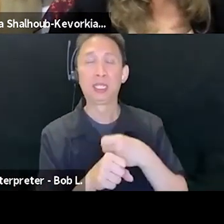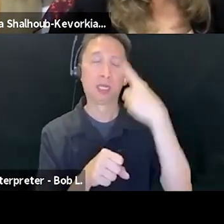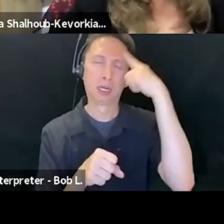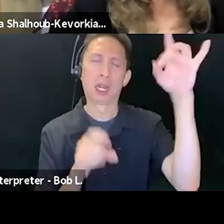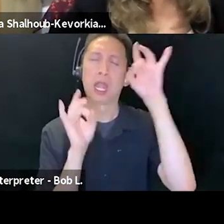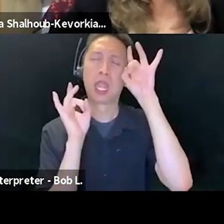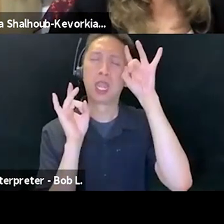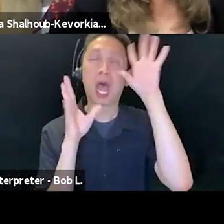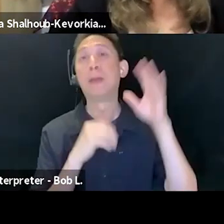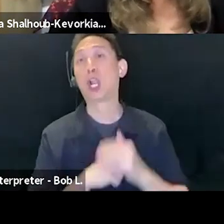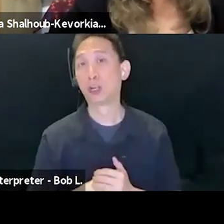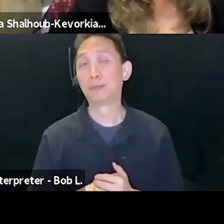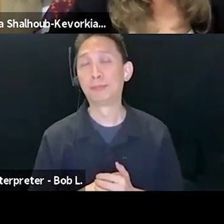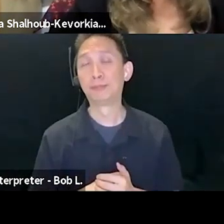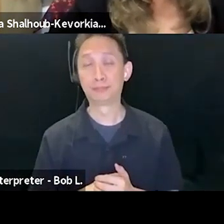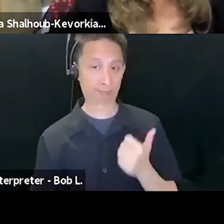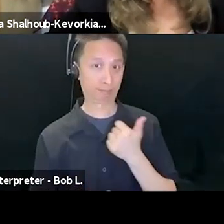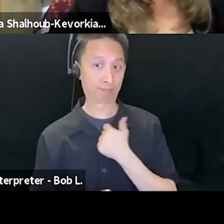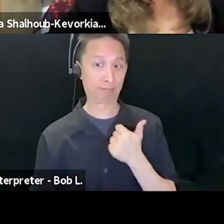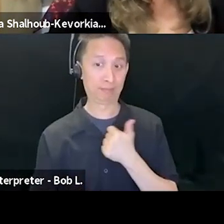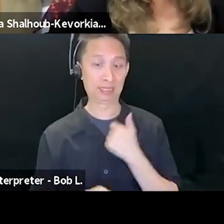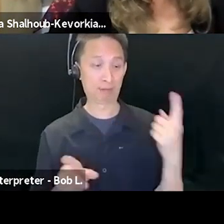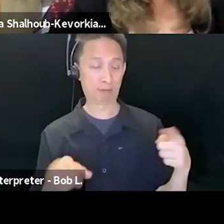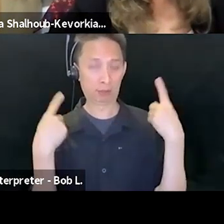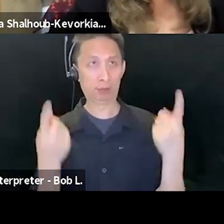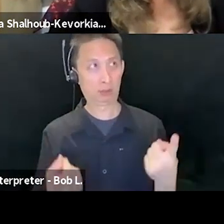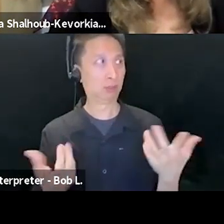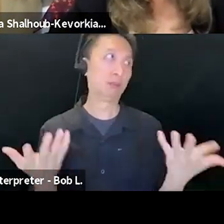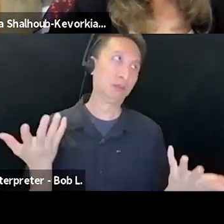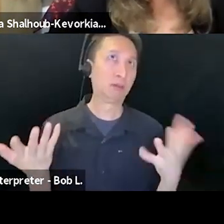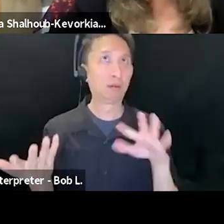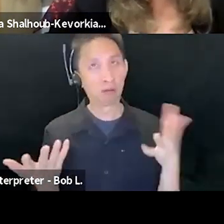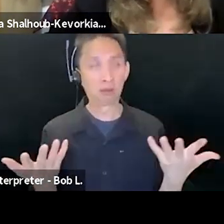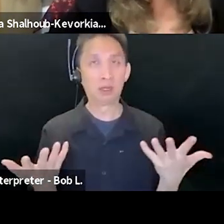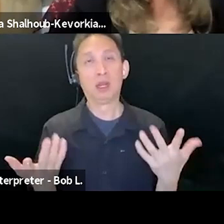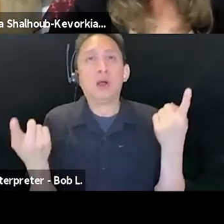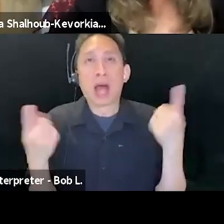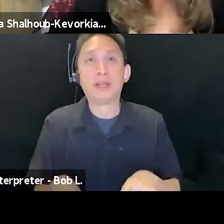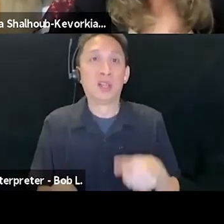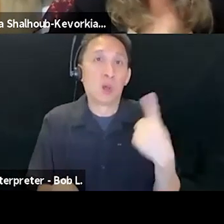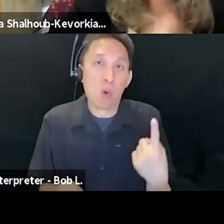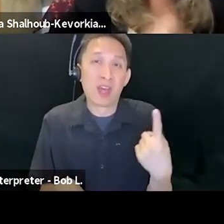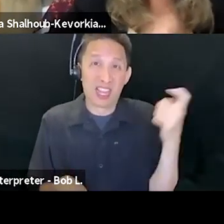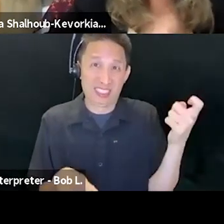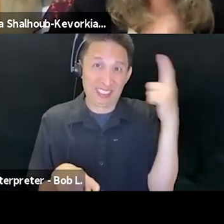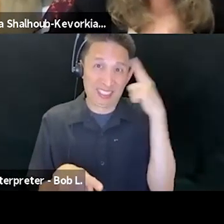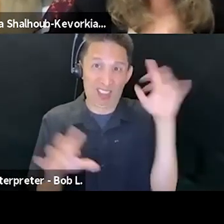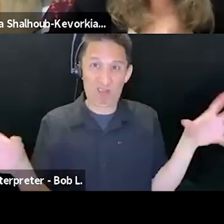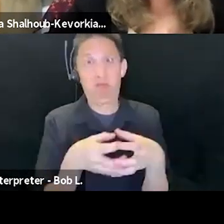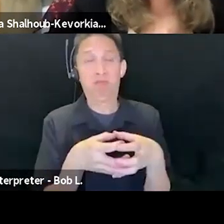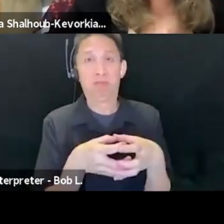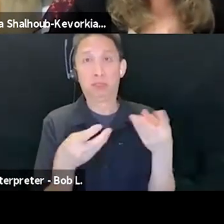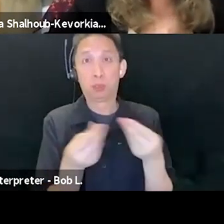And to the, I mean, as far as I'm concerned, you know, basically inevitability of a one-state solution, which is basically what we have